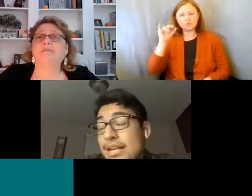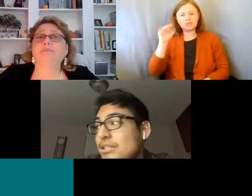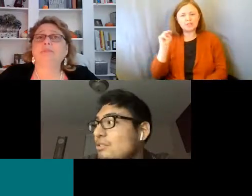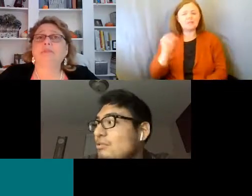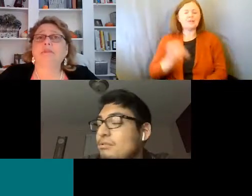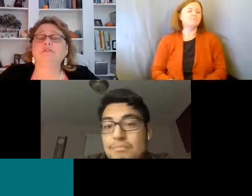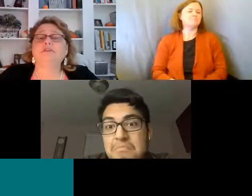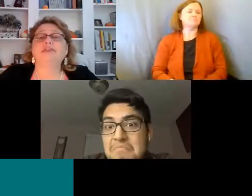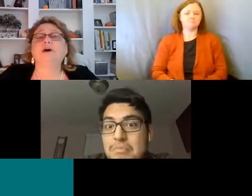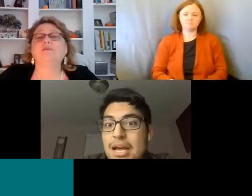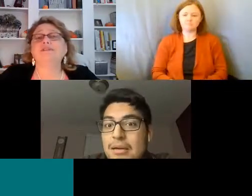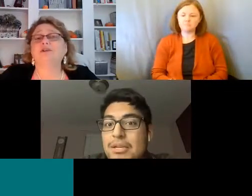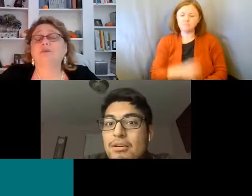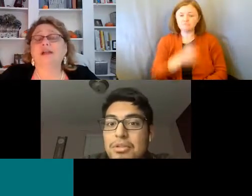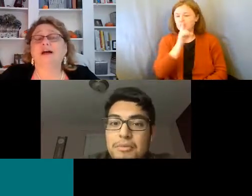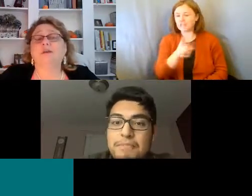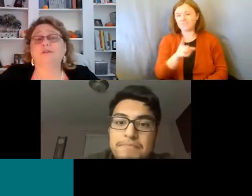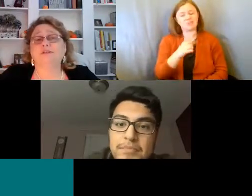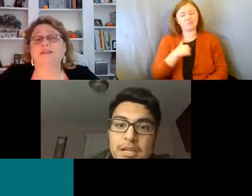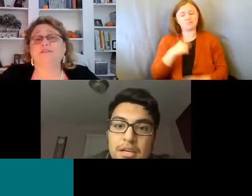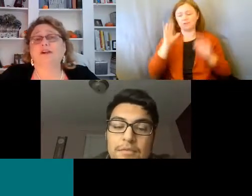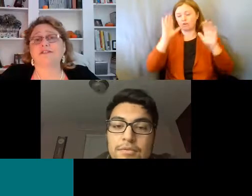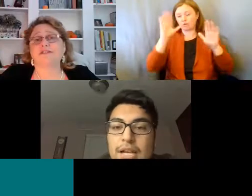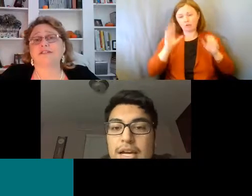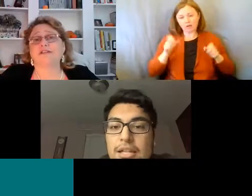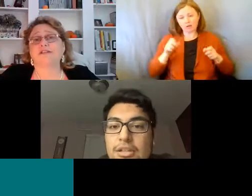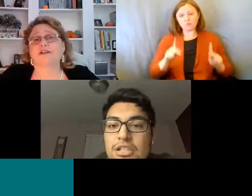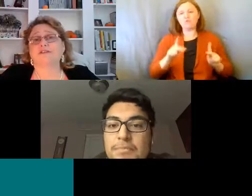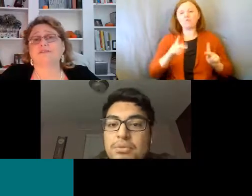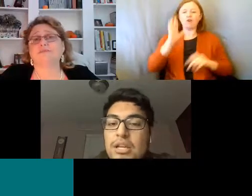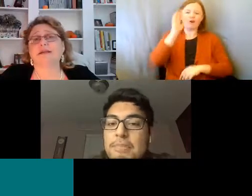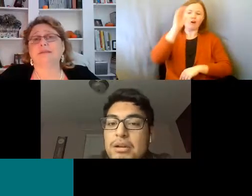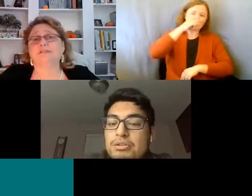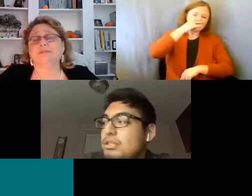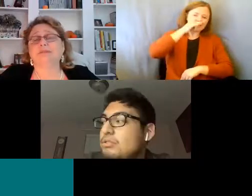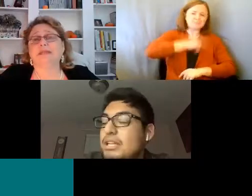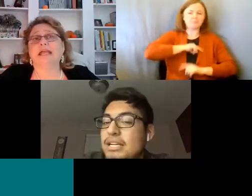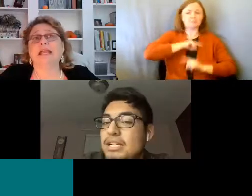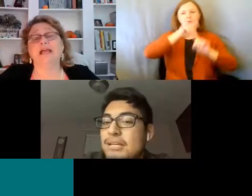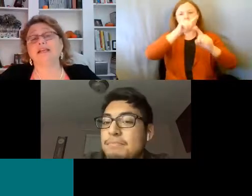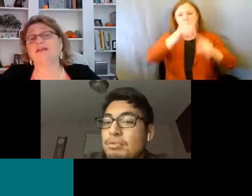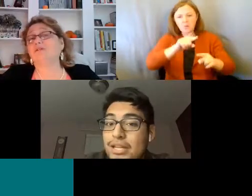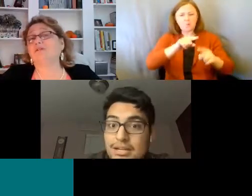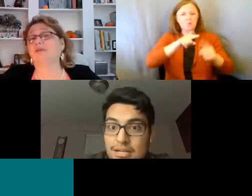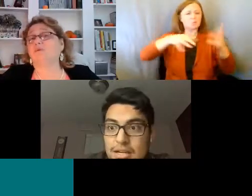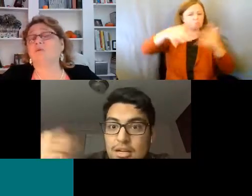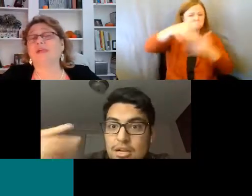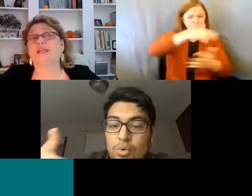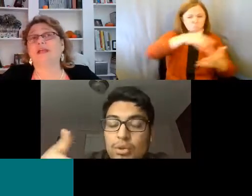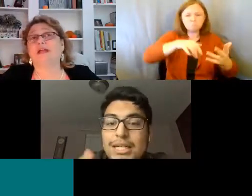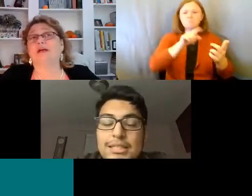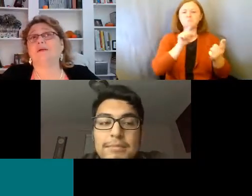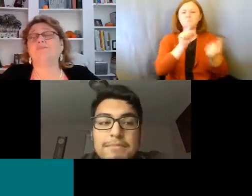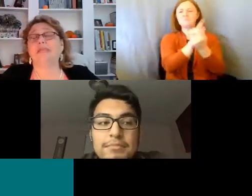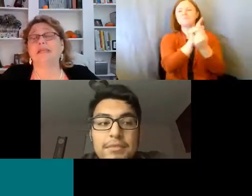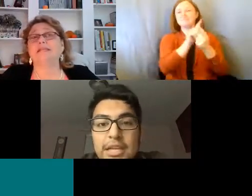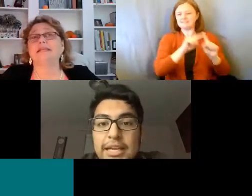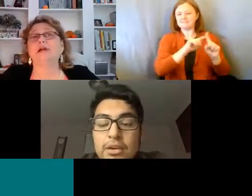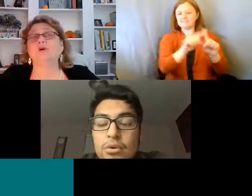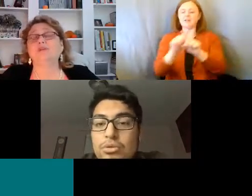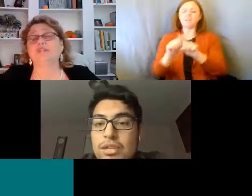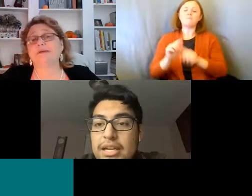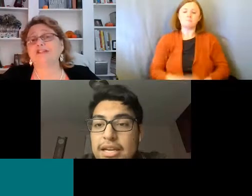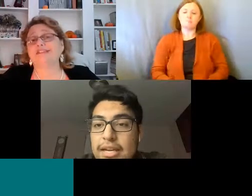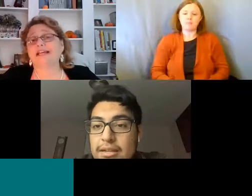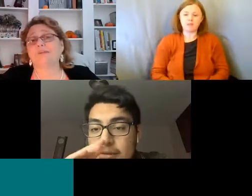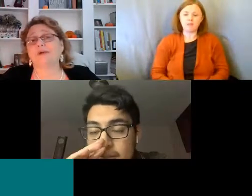so, that was a great opportunity for our sons and daughters to be able to meet. And I know that we, Peace,